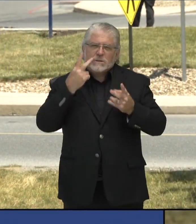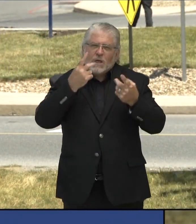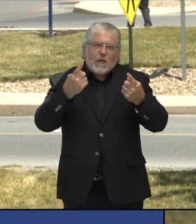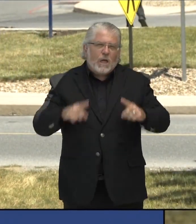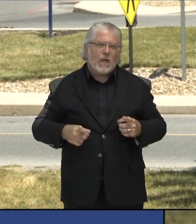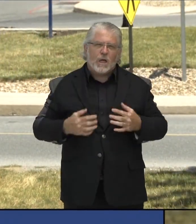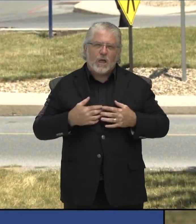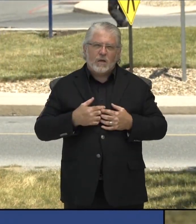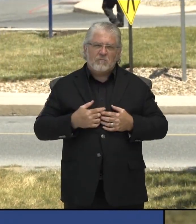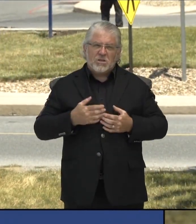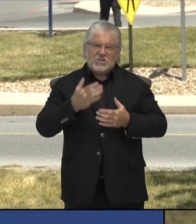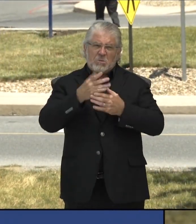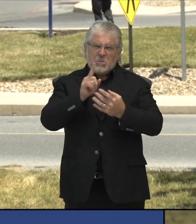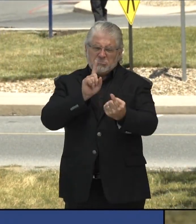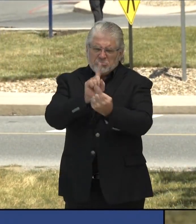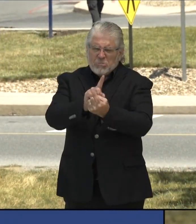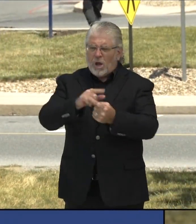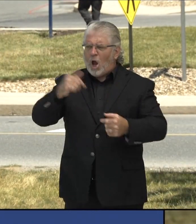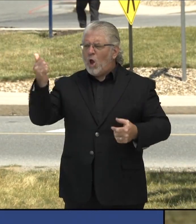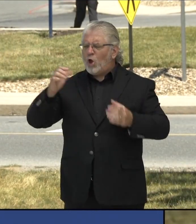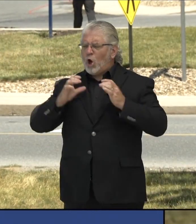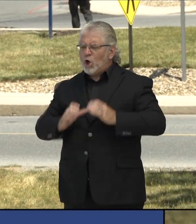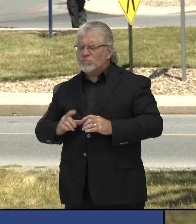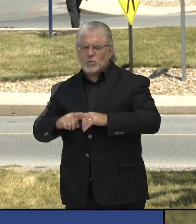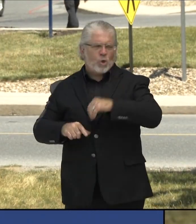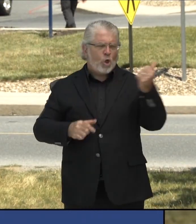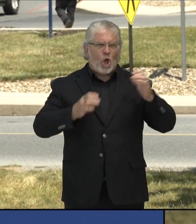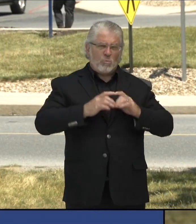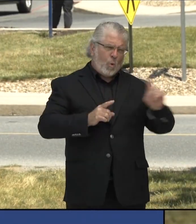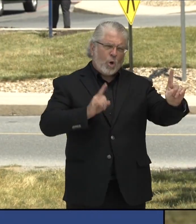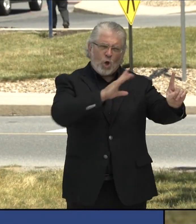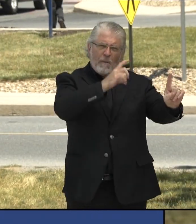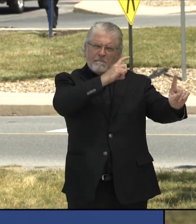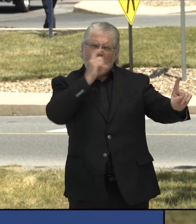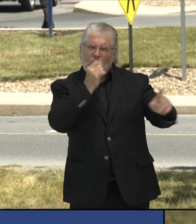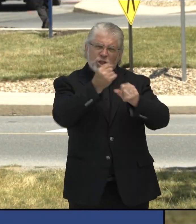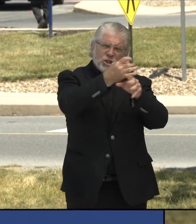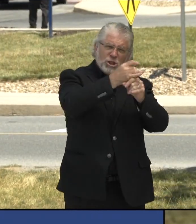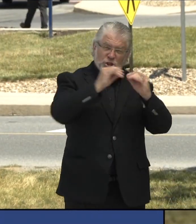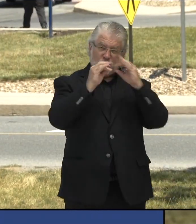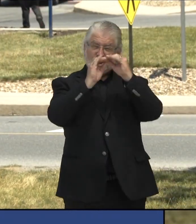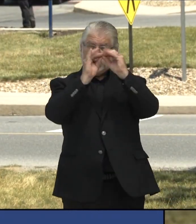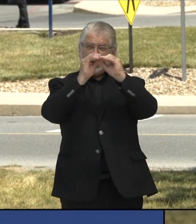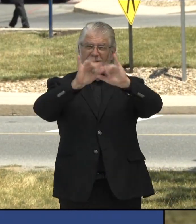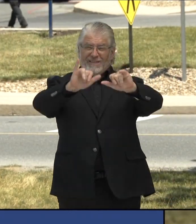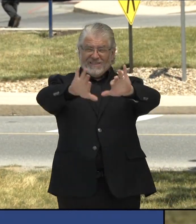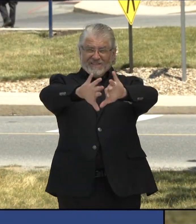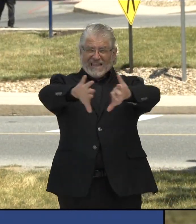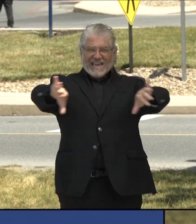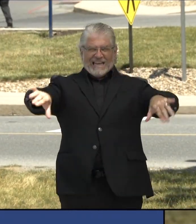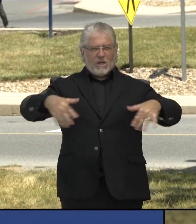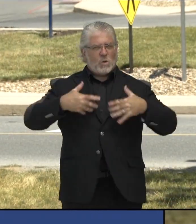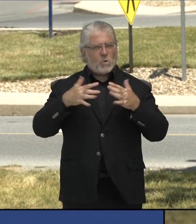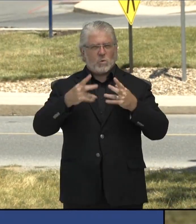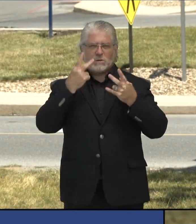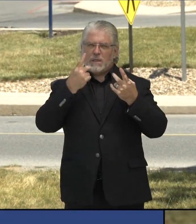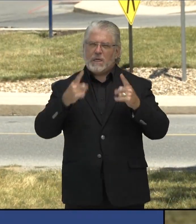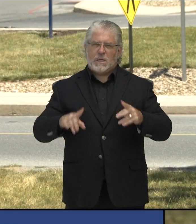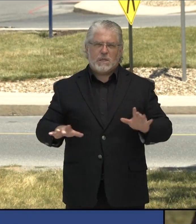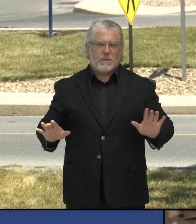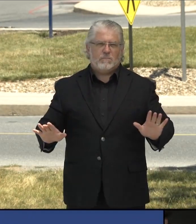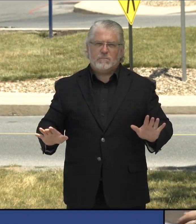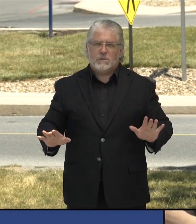somebody so it ends up into, you know, a verbal or significant physical fight. We don't want that to happen. Governor, do you want to?